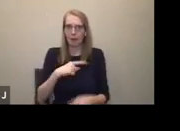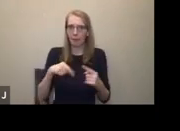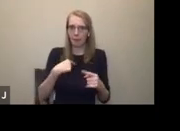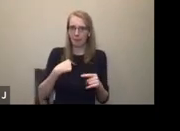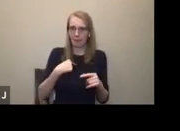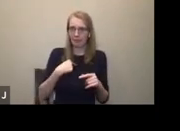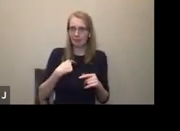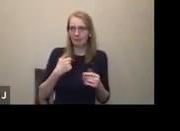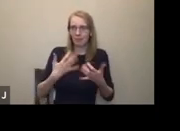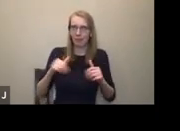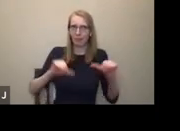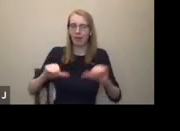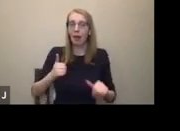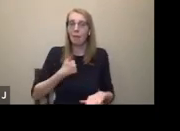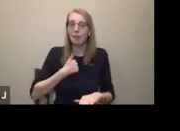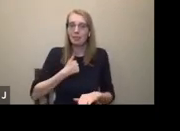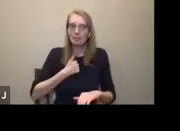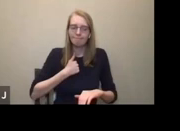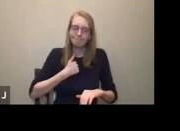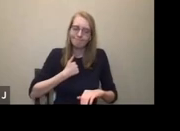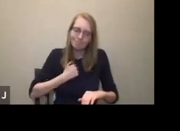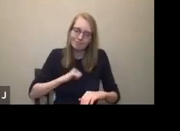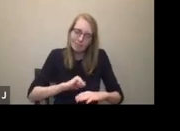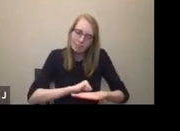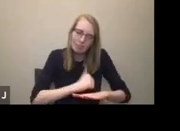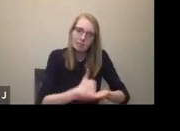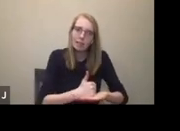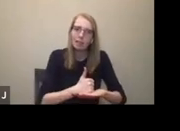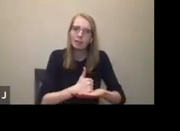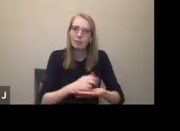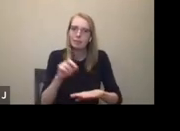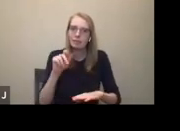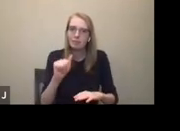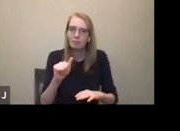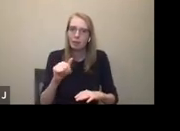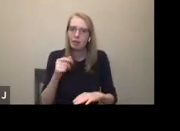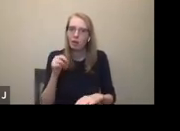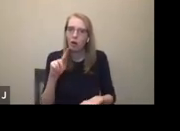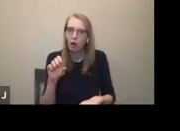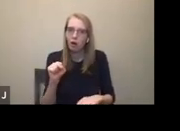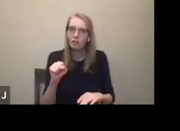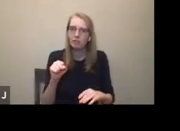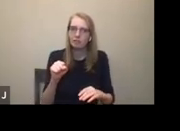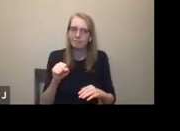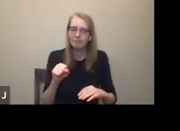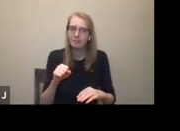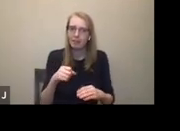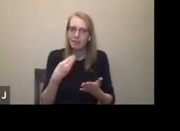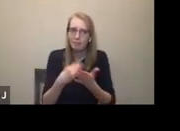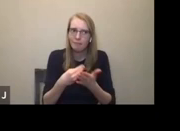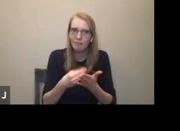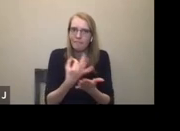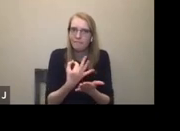disability arts domain in Canada, I'm the person that's responsible for disability arts funding and policy in Canada. And the domain that we built from